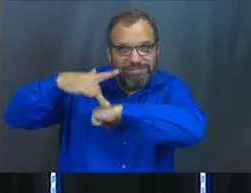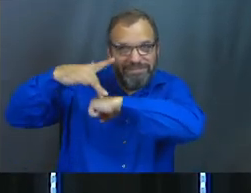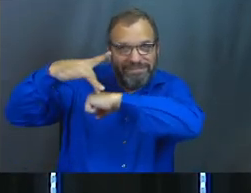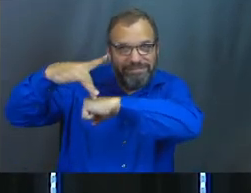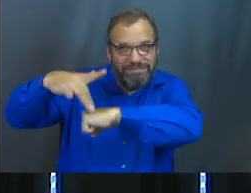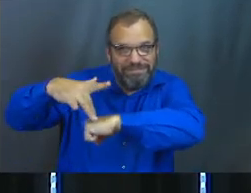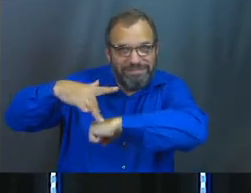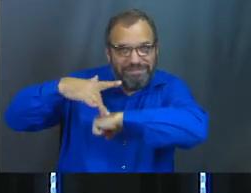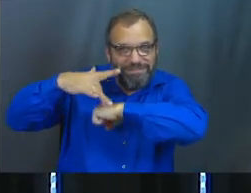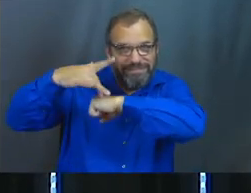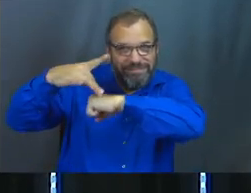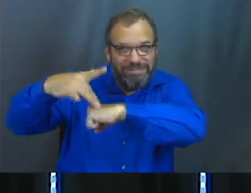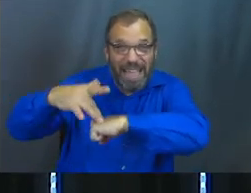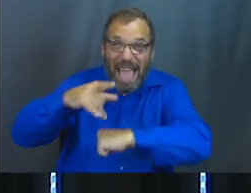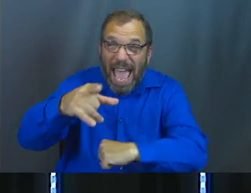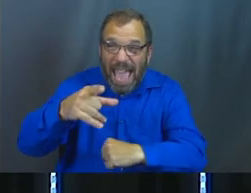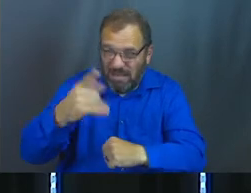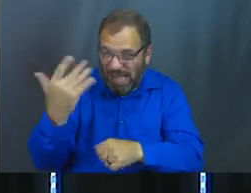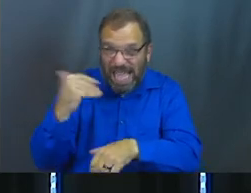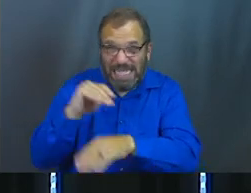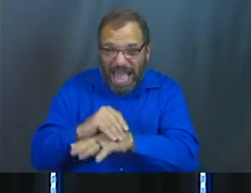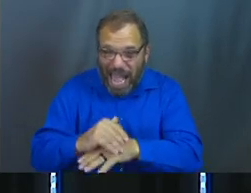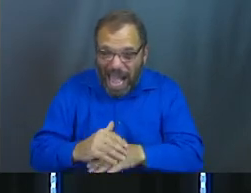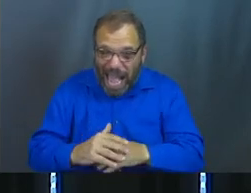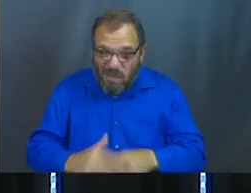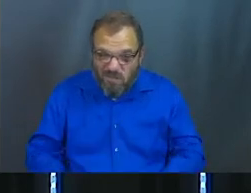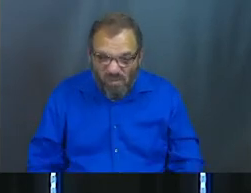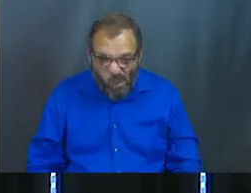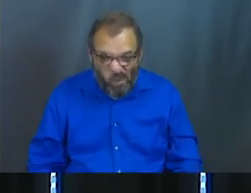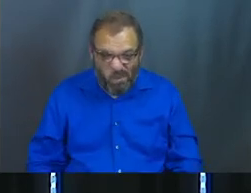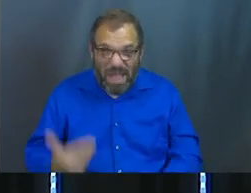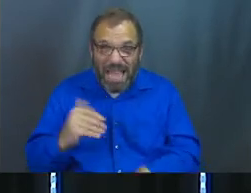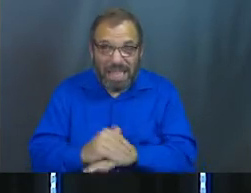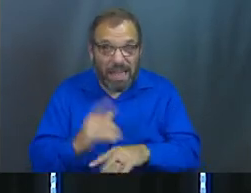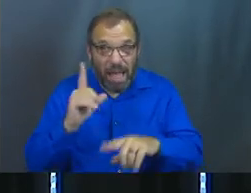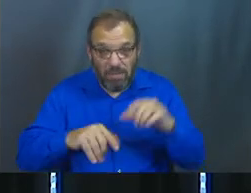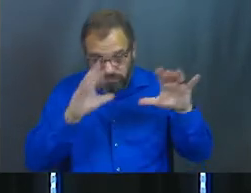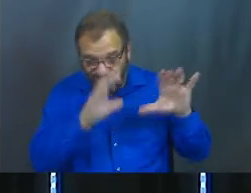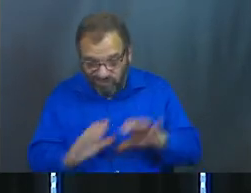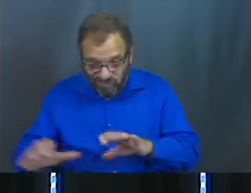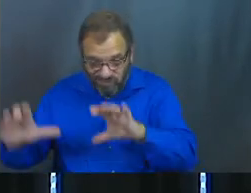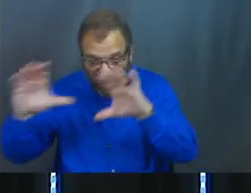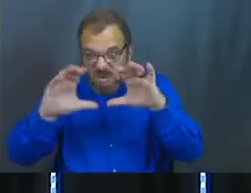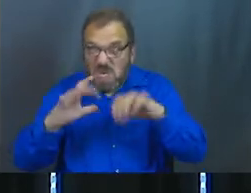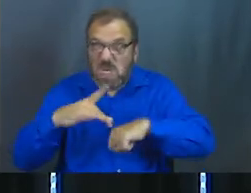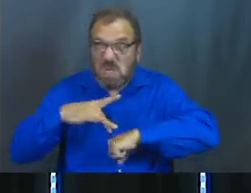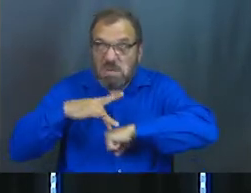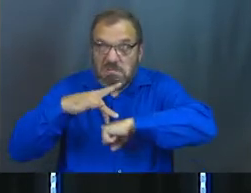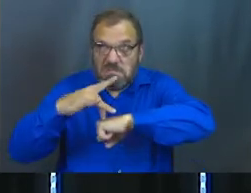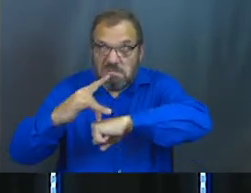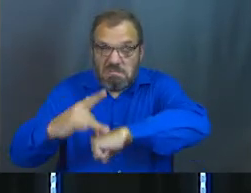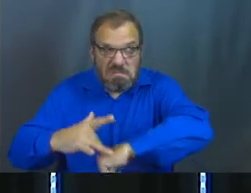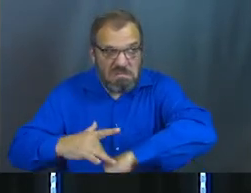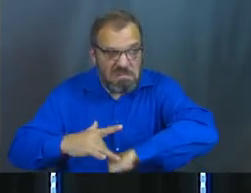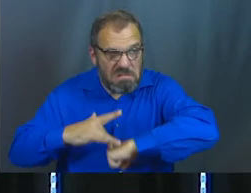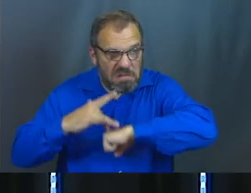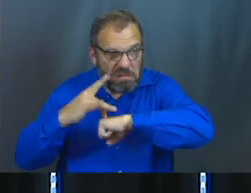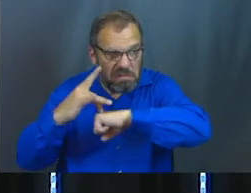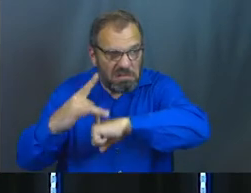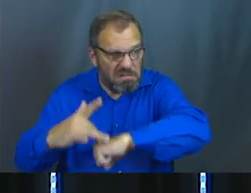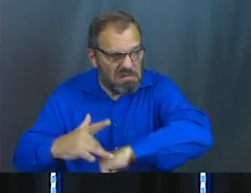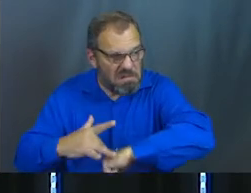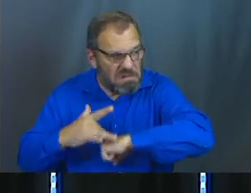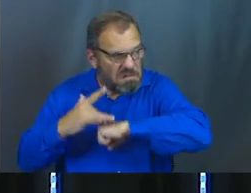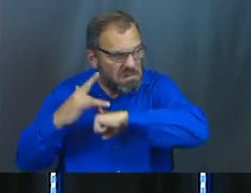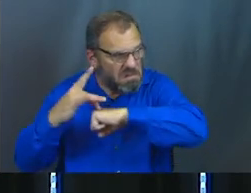And some of you were re-chewing some stuff last night and you couldn't get to sleep because you were chewing it so much. And